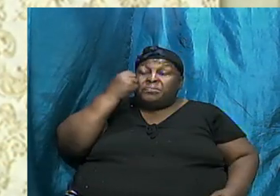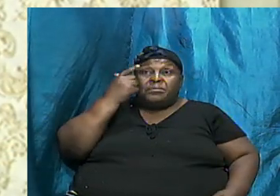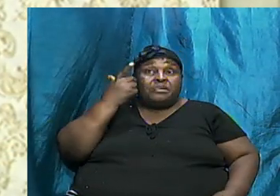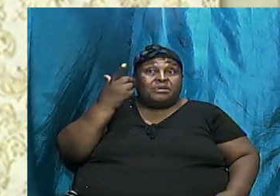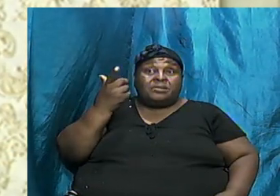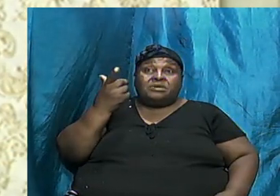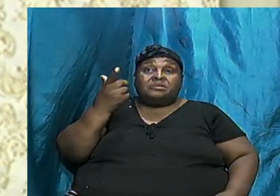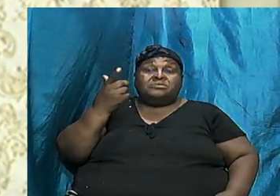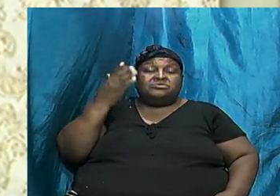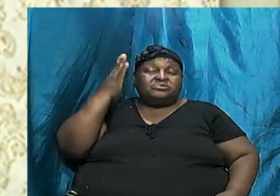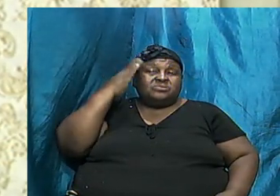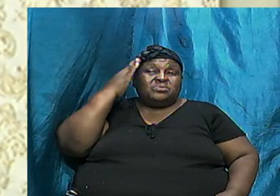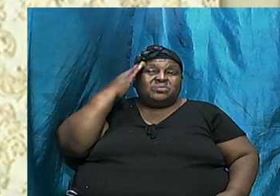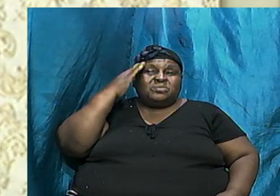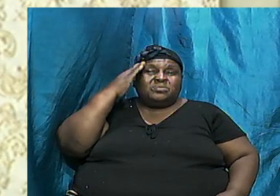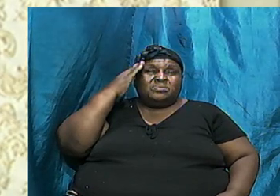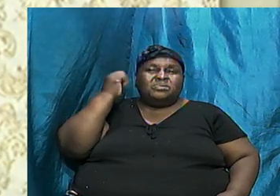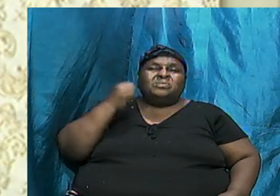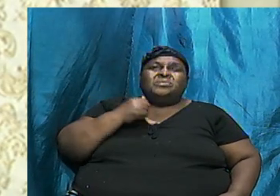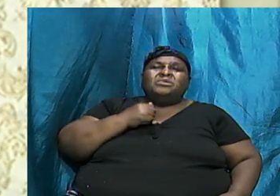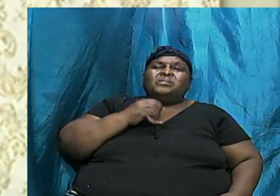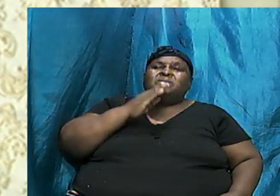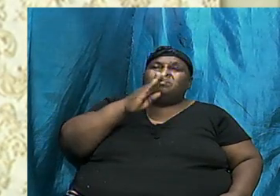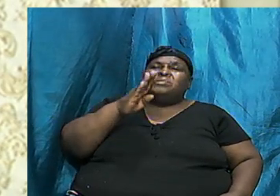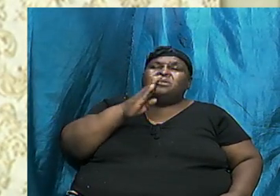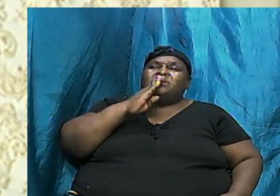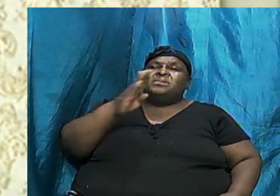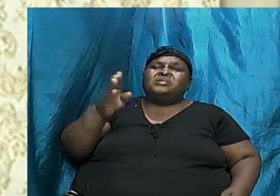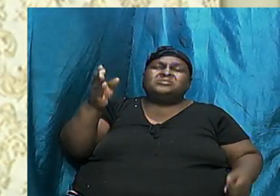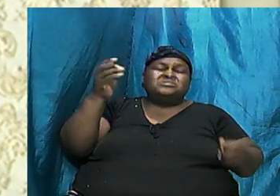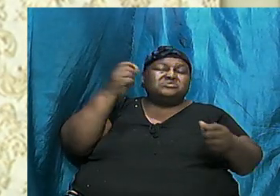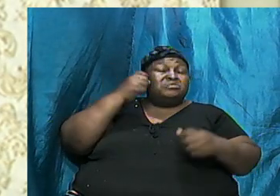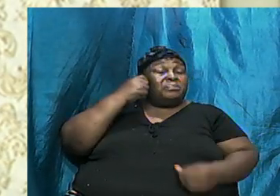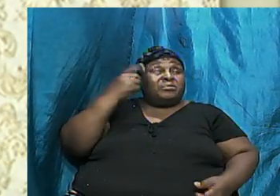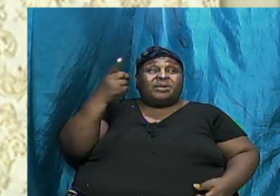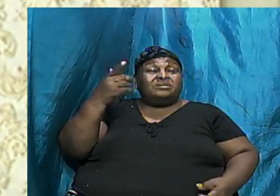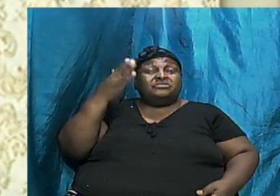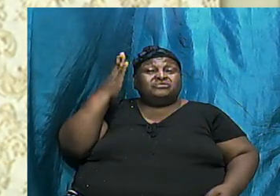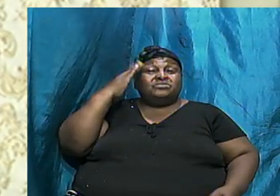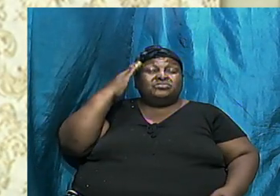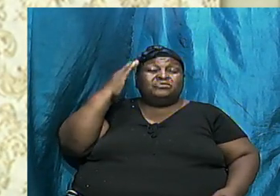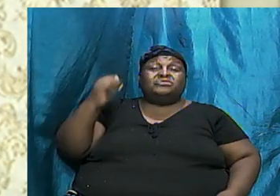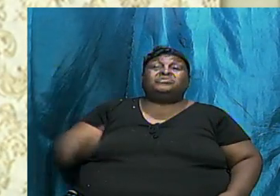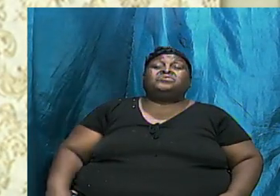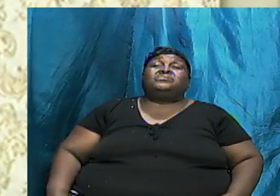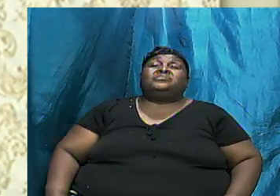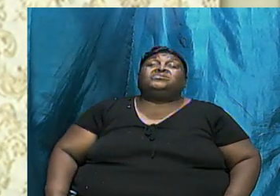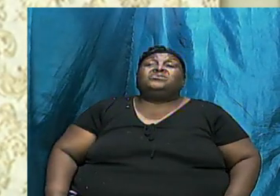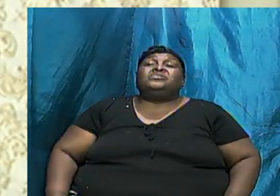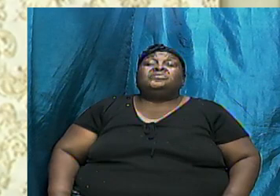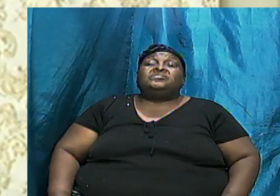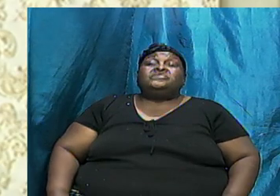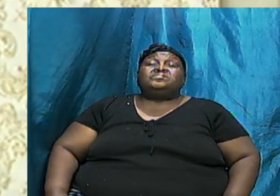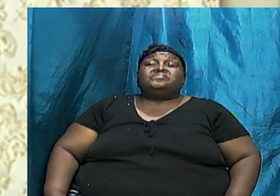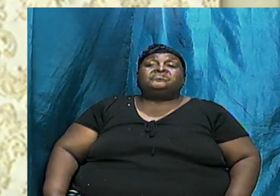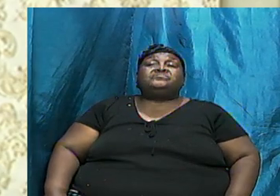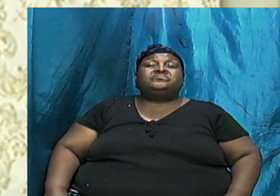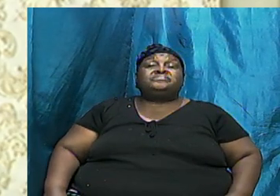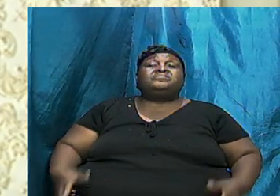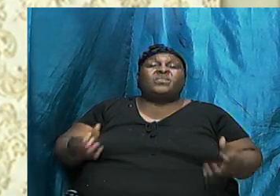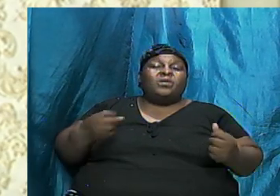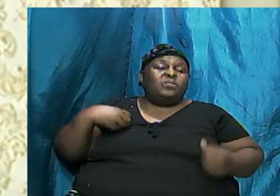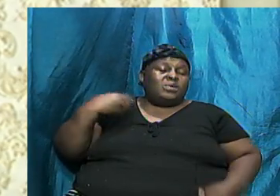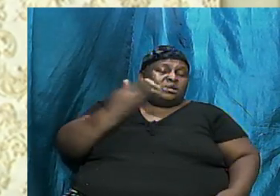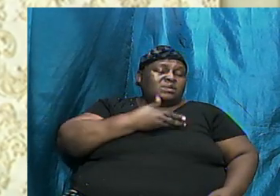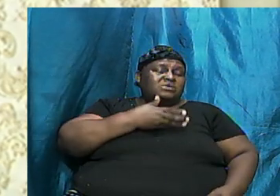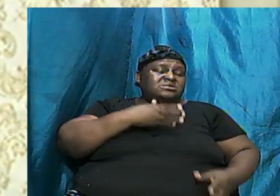Know We Would Be Surprised To Know And So I Want Us